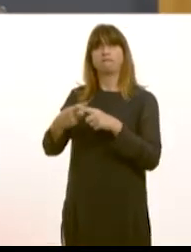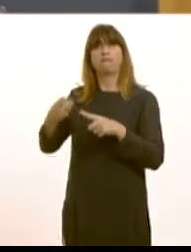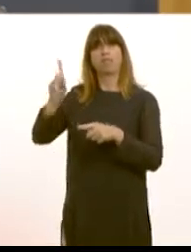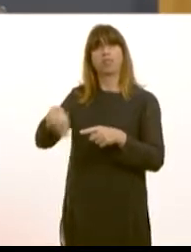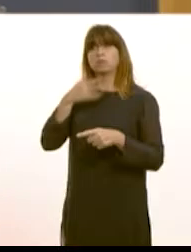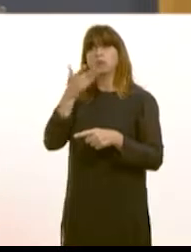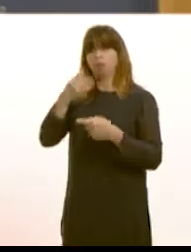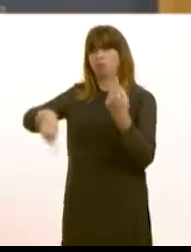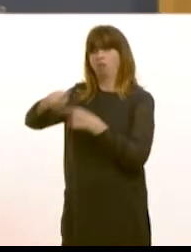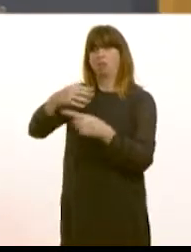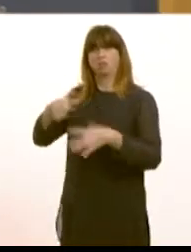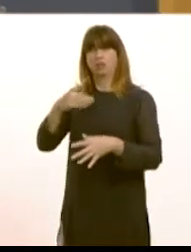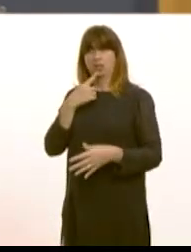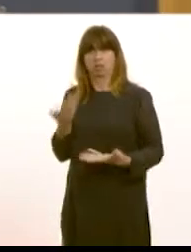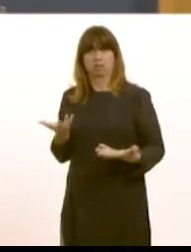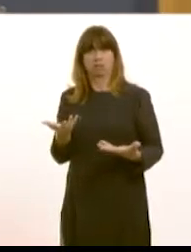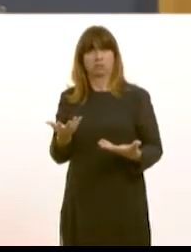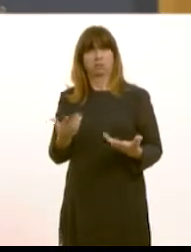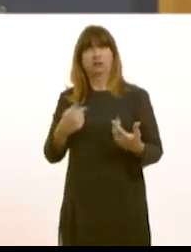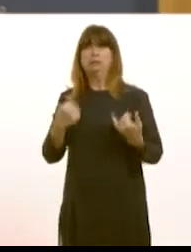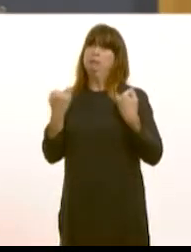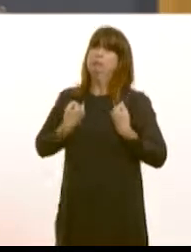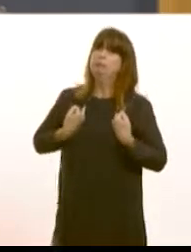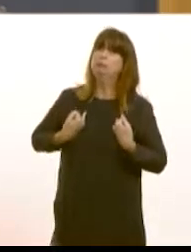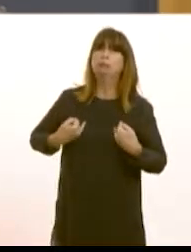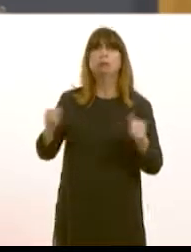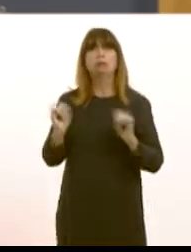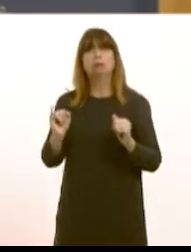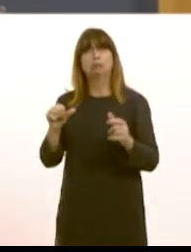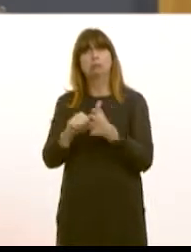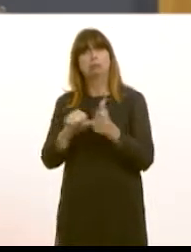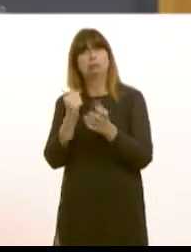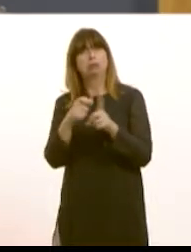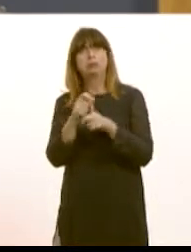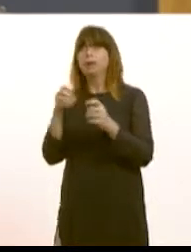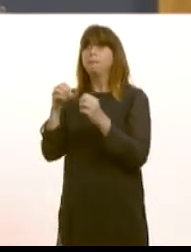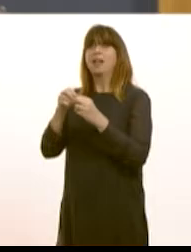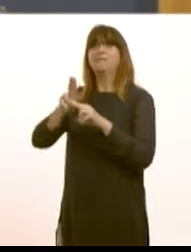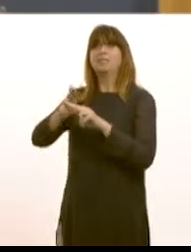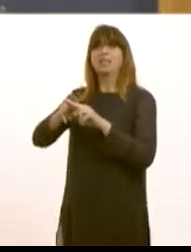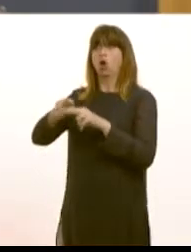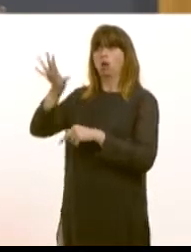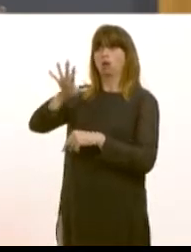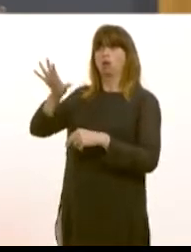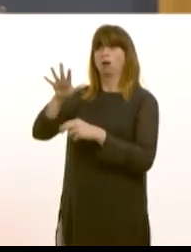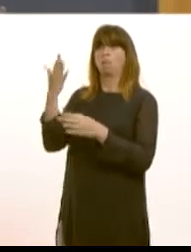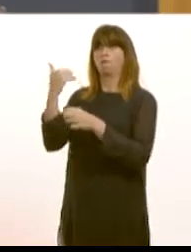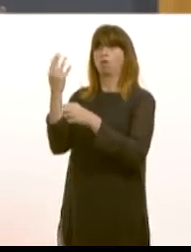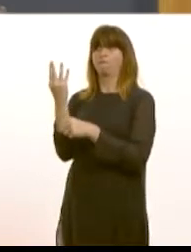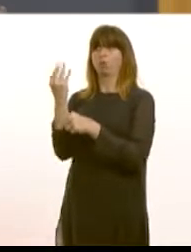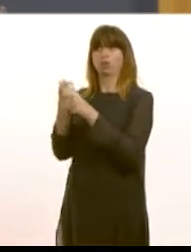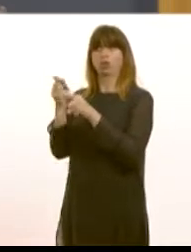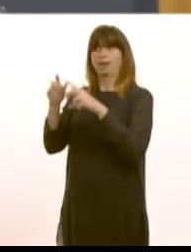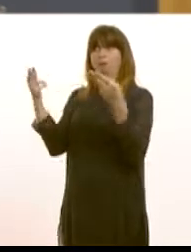announced that they would see only those who are acutely unwell. In Blyna Festiniog, a practice of four doctors has now been reduced to one with a handful